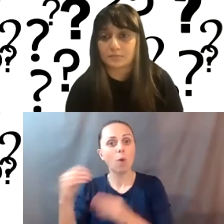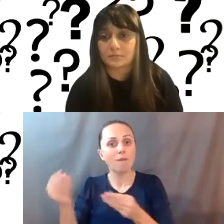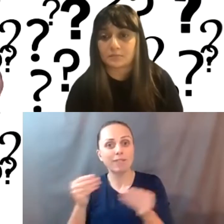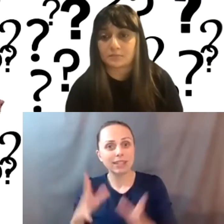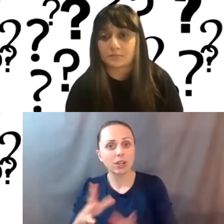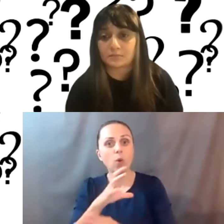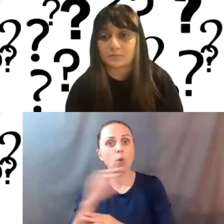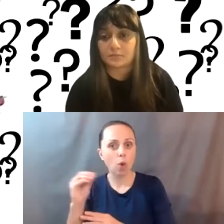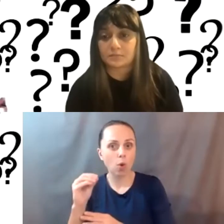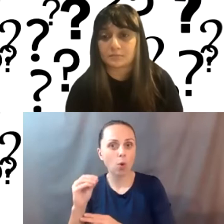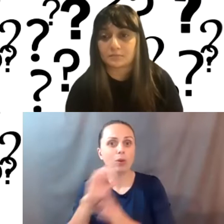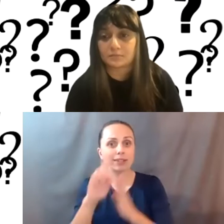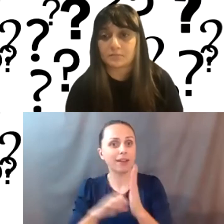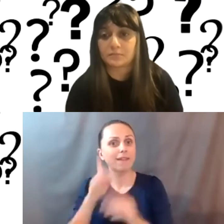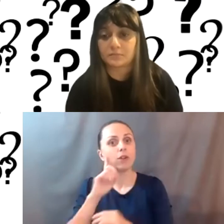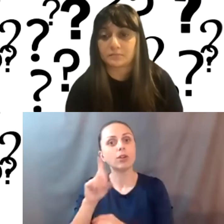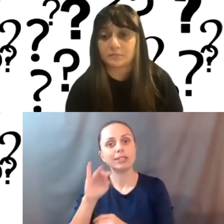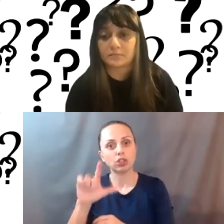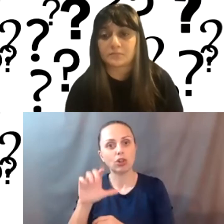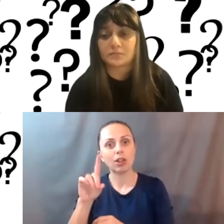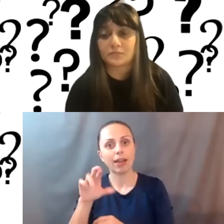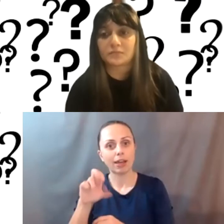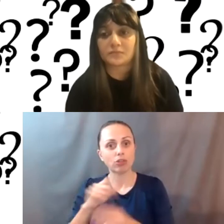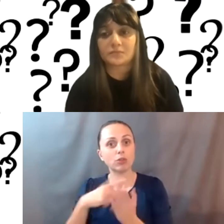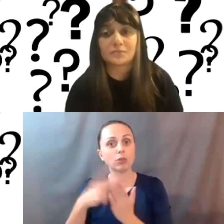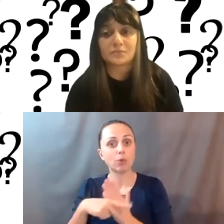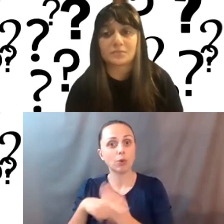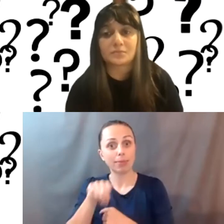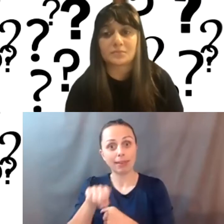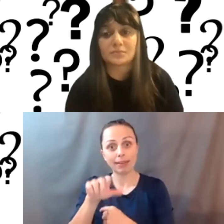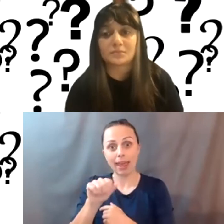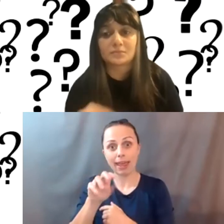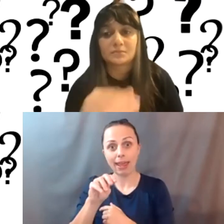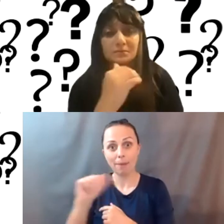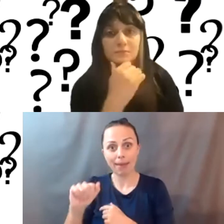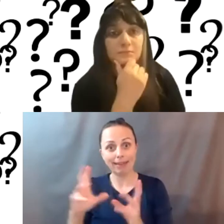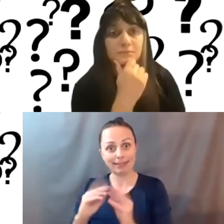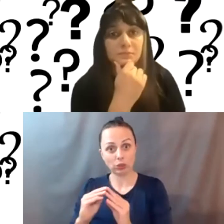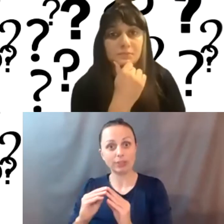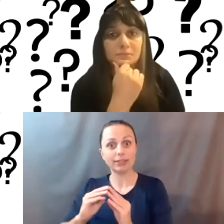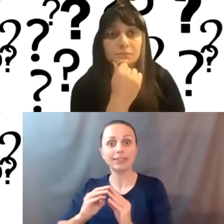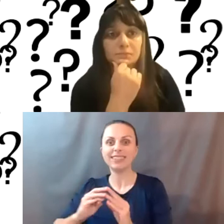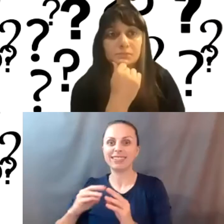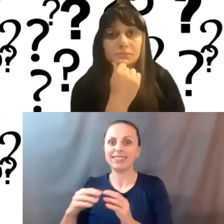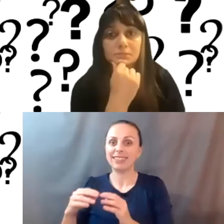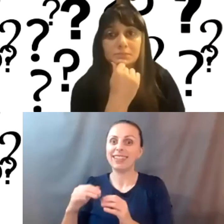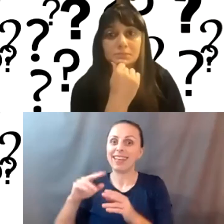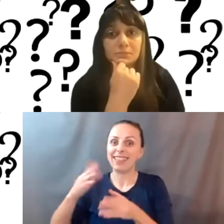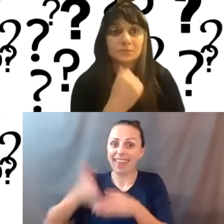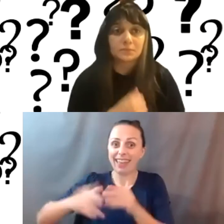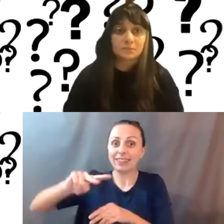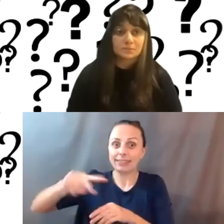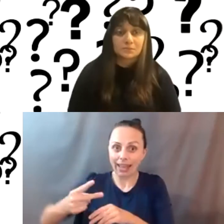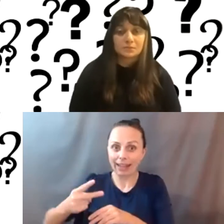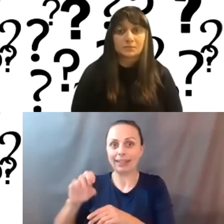Digital Ladders program. This AMA series is the end of our second season of Digital